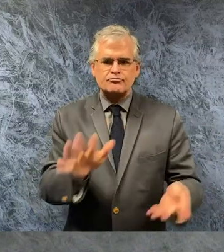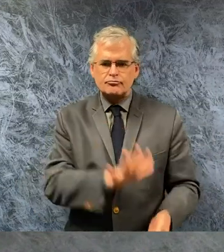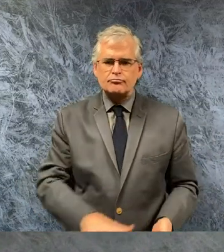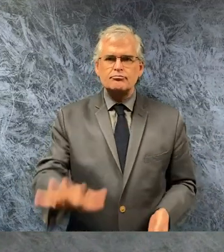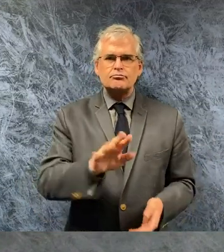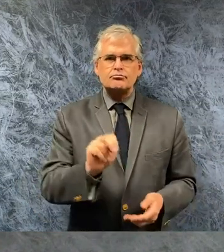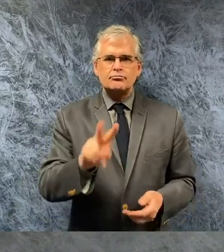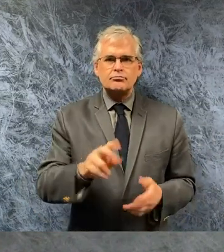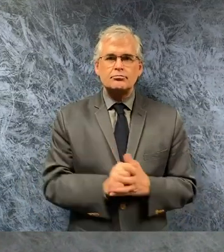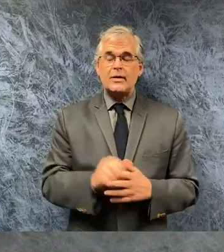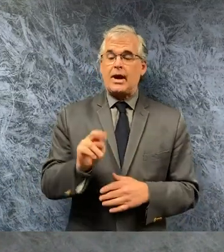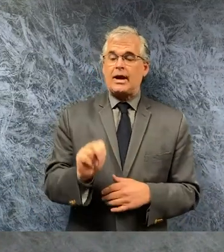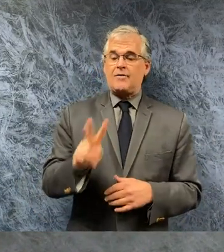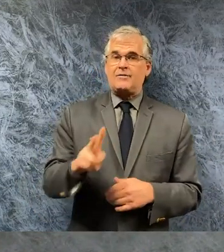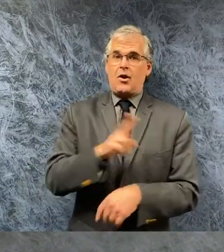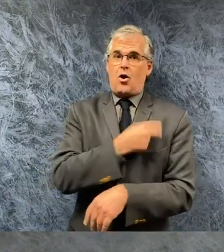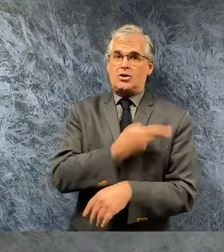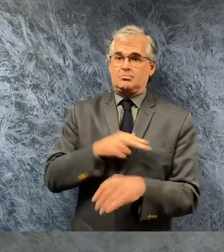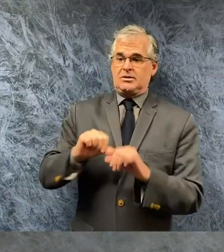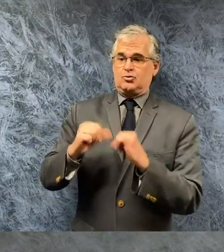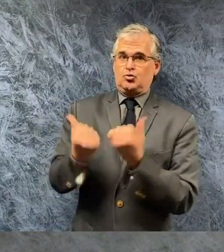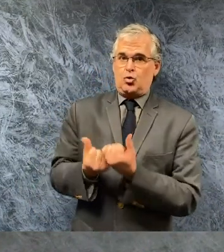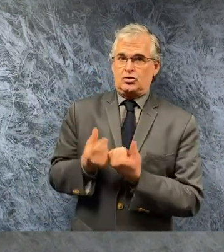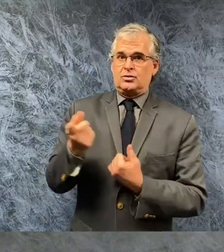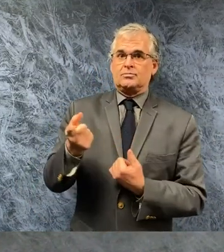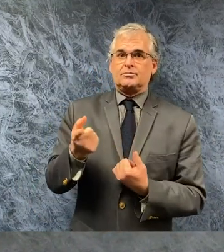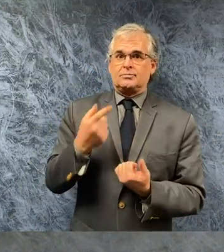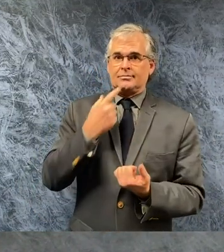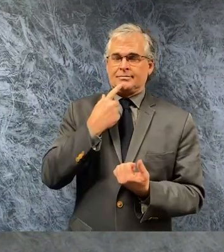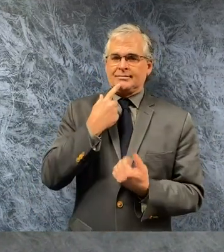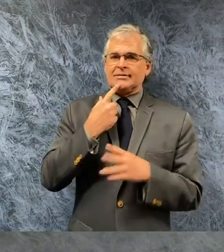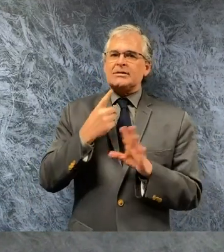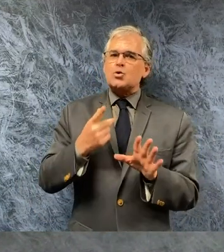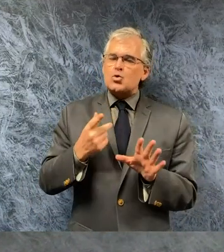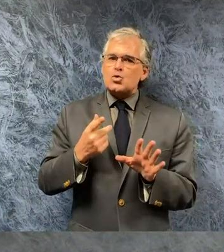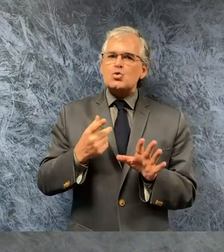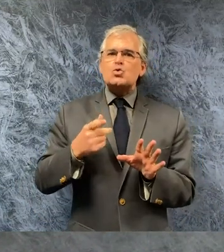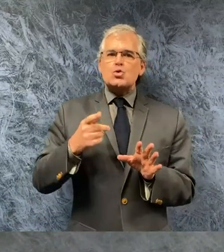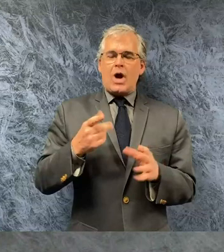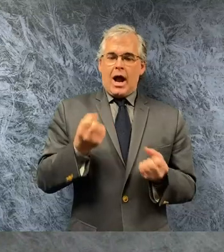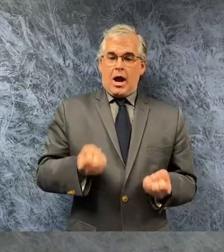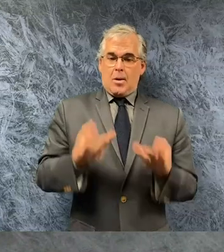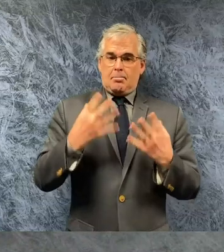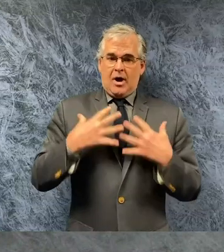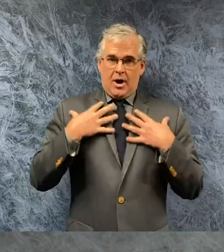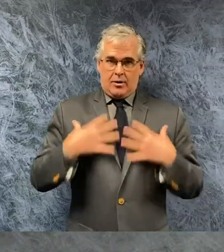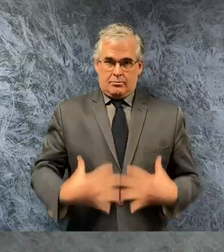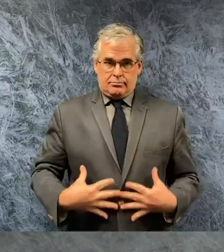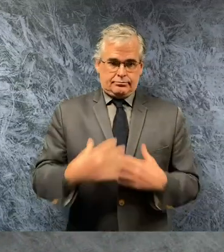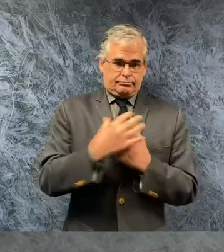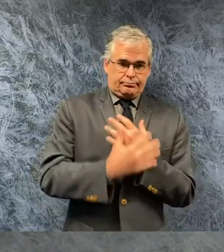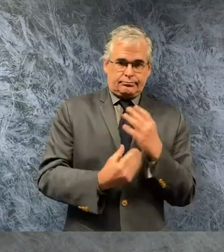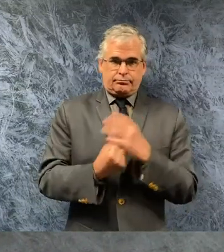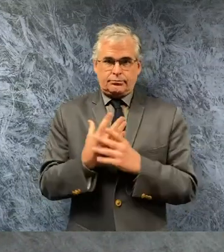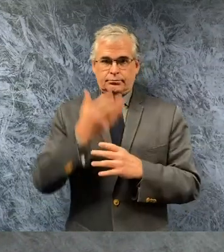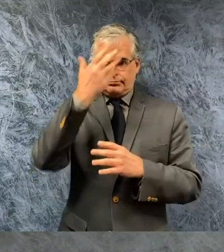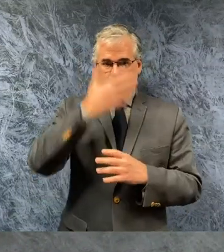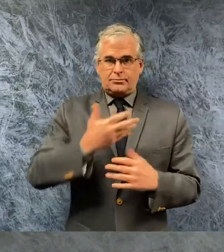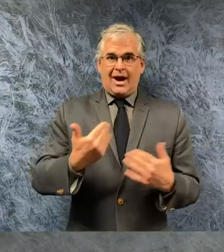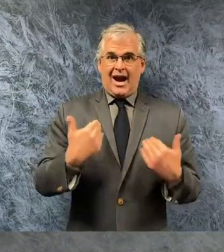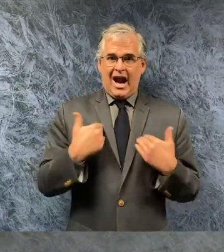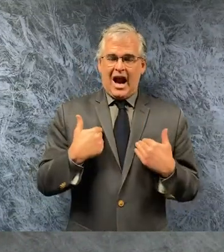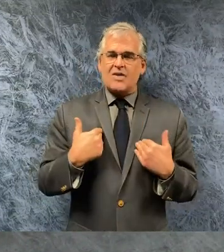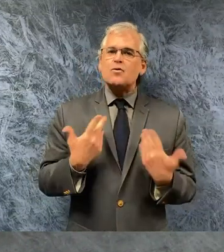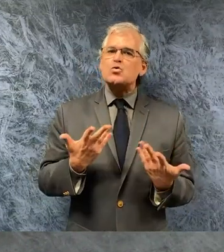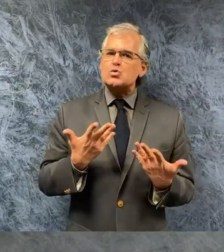vada hospital association ppa is currently an overall level of yellow this means that while ppa is being used and more being distributed